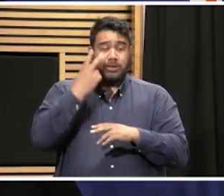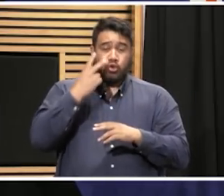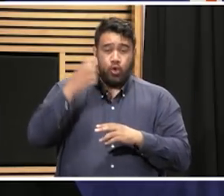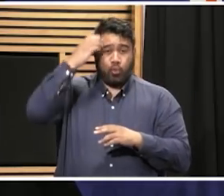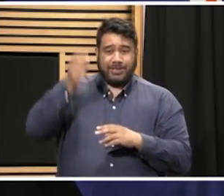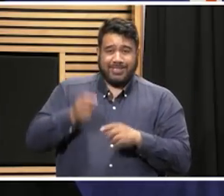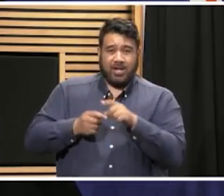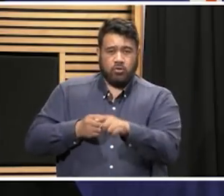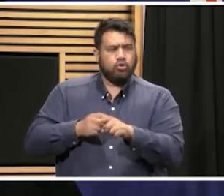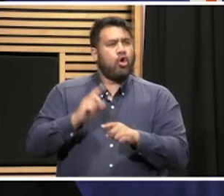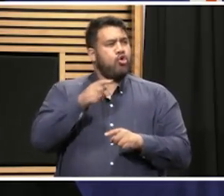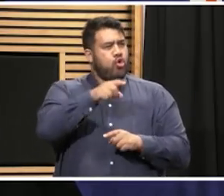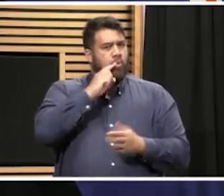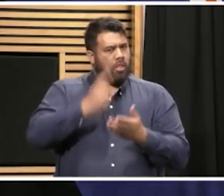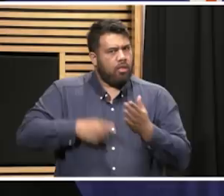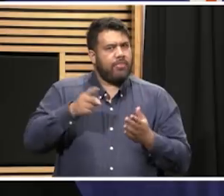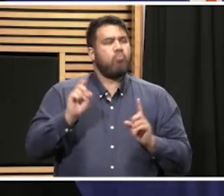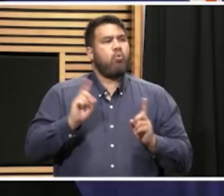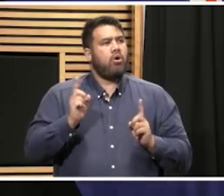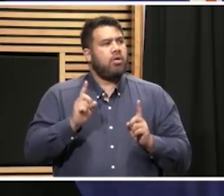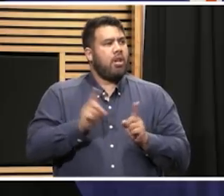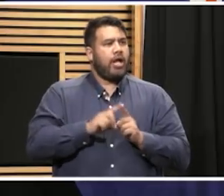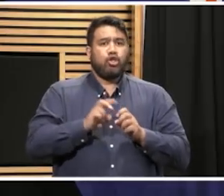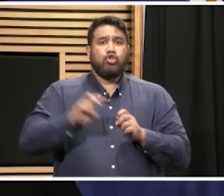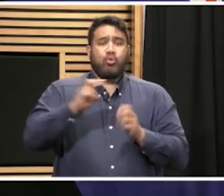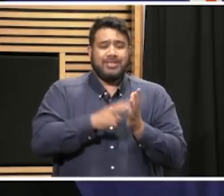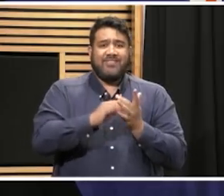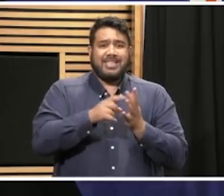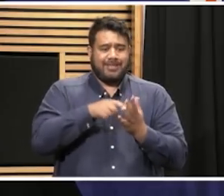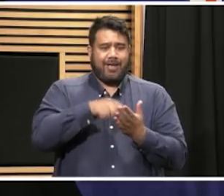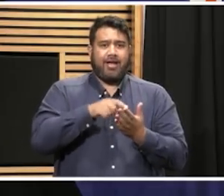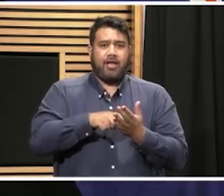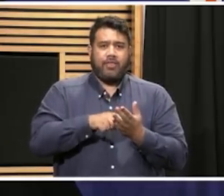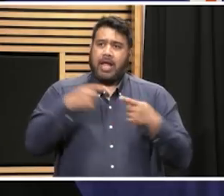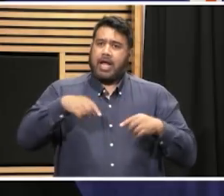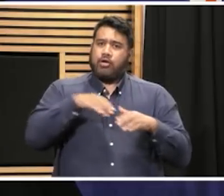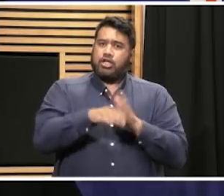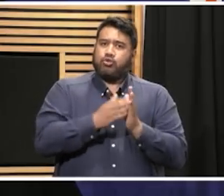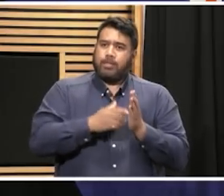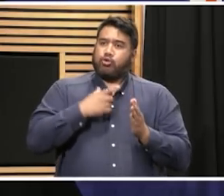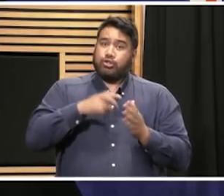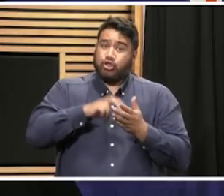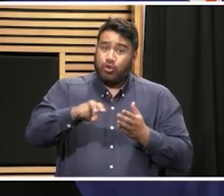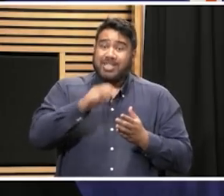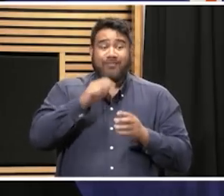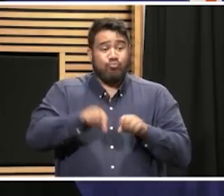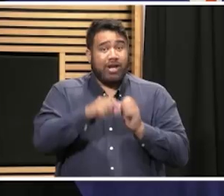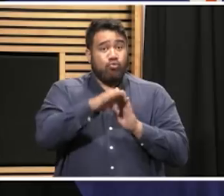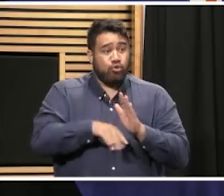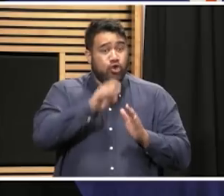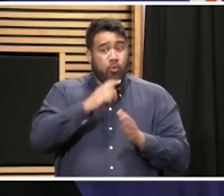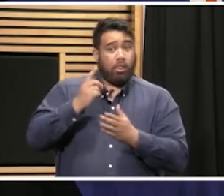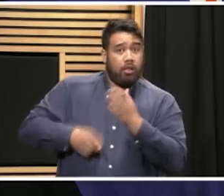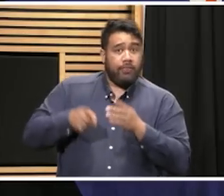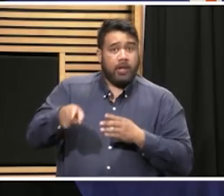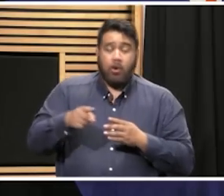punishments or anything that you could do for people on tourist visas who may not be adhering to the rules? Yeah, that is a matter we